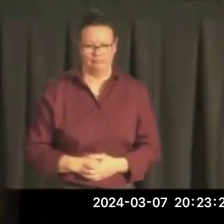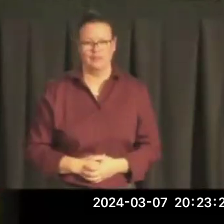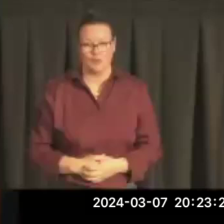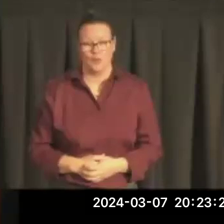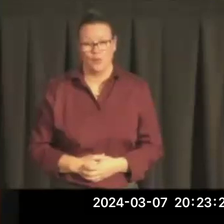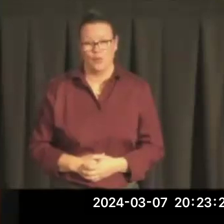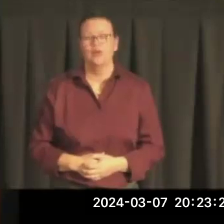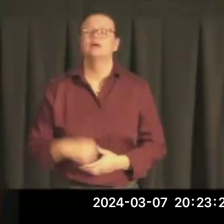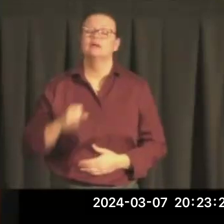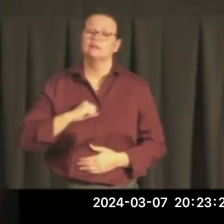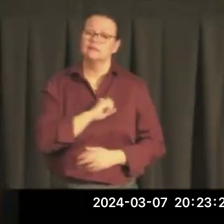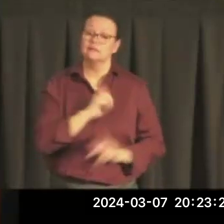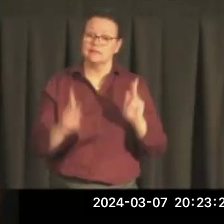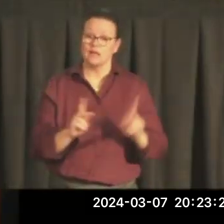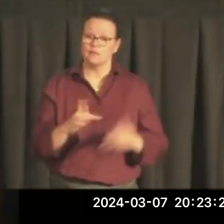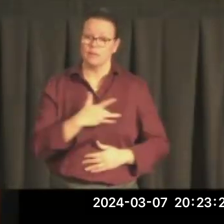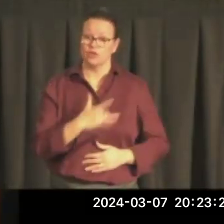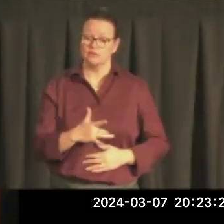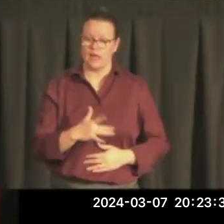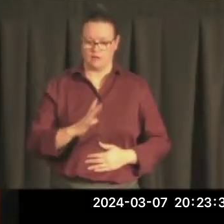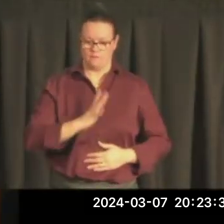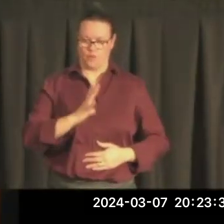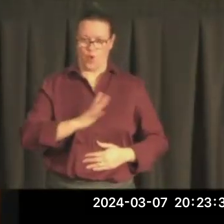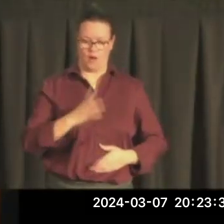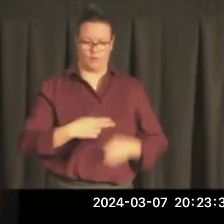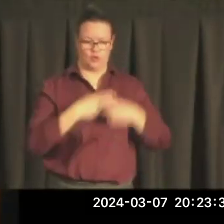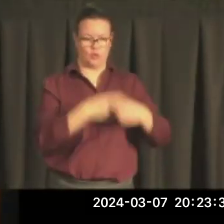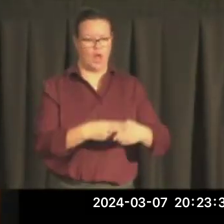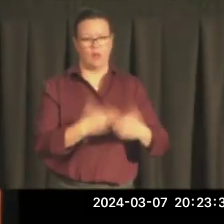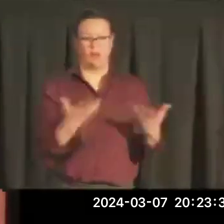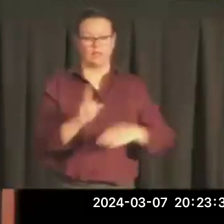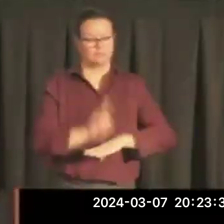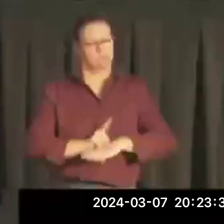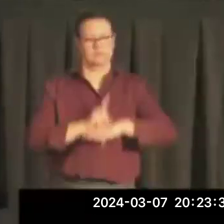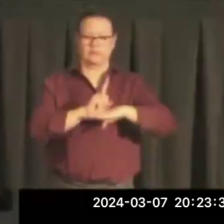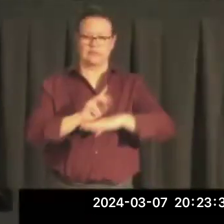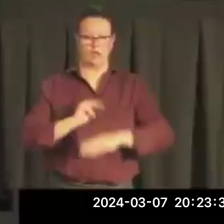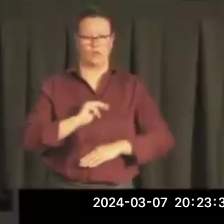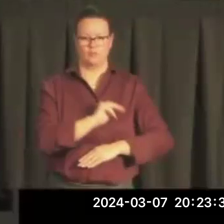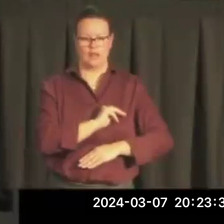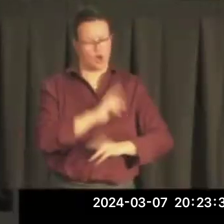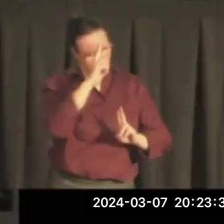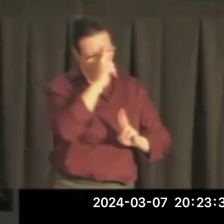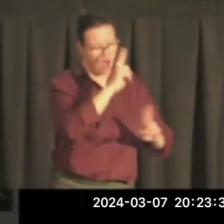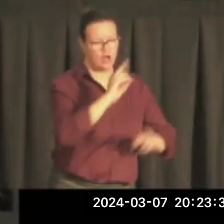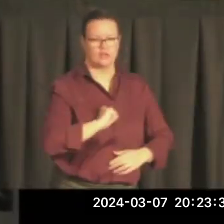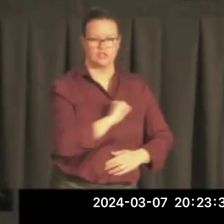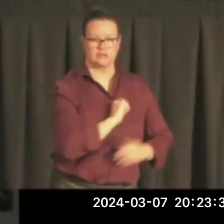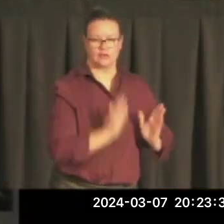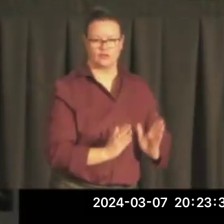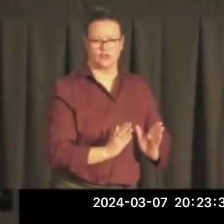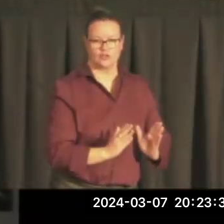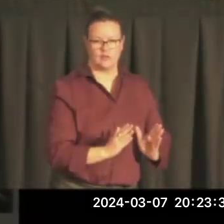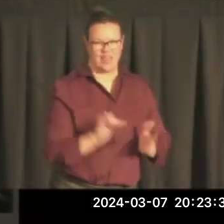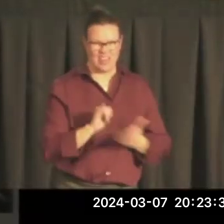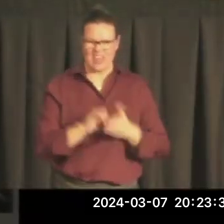of members of the Senate to refer to one another as quote, the distinguished member. The honorable Senator in a quote. Even